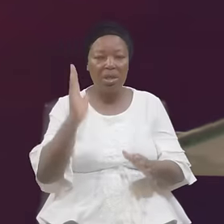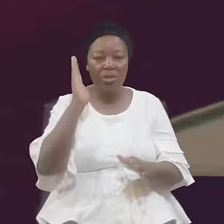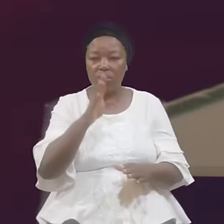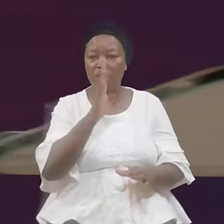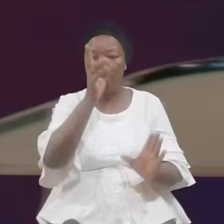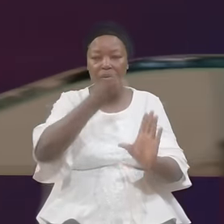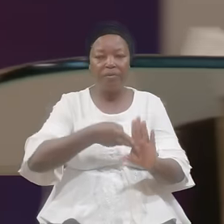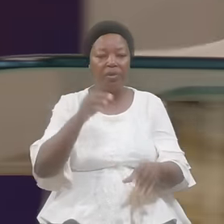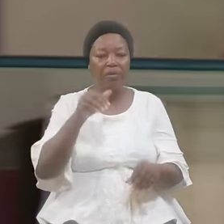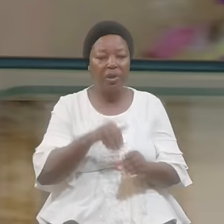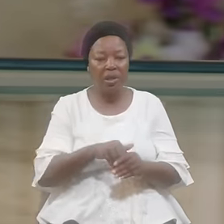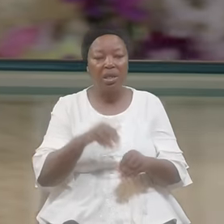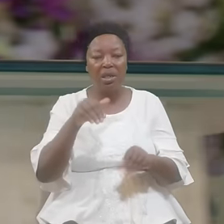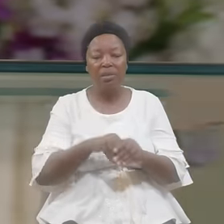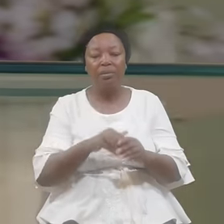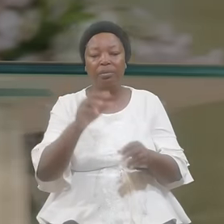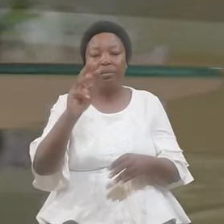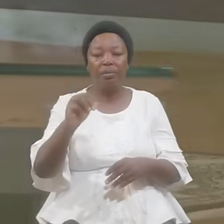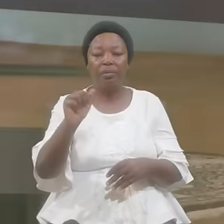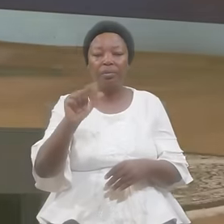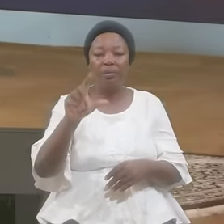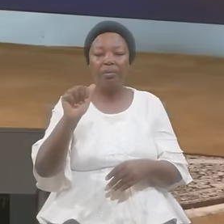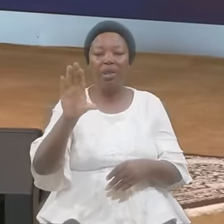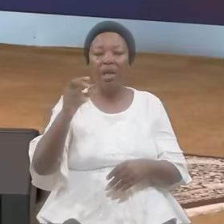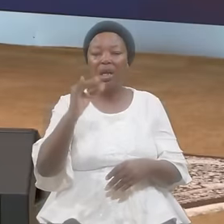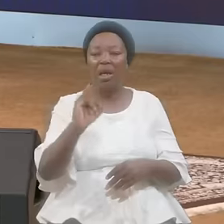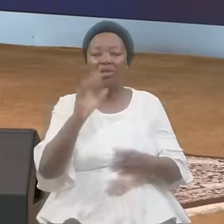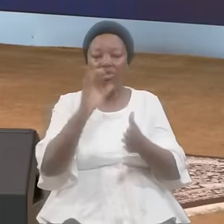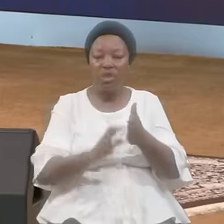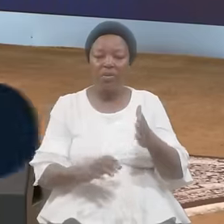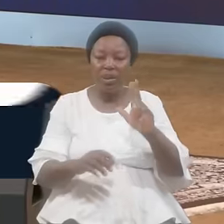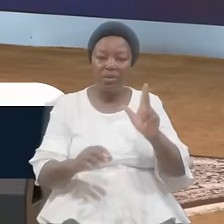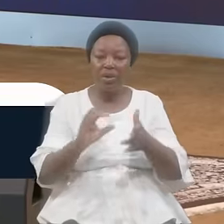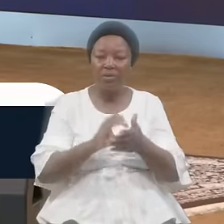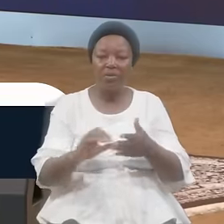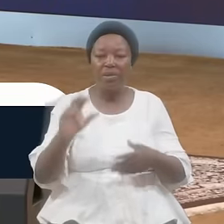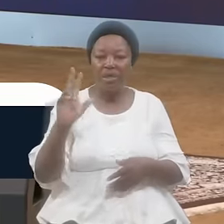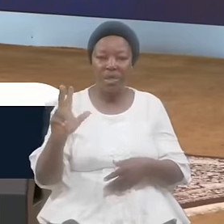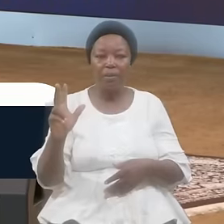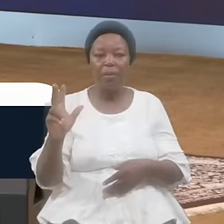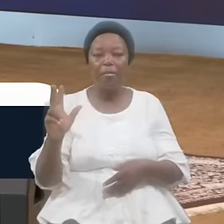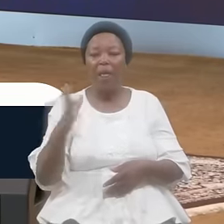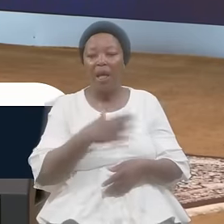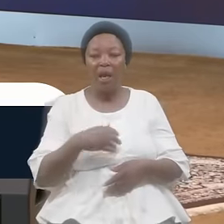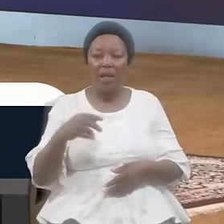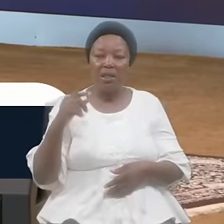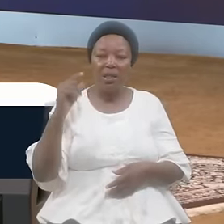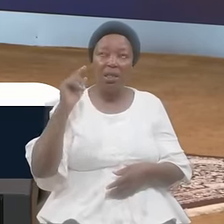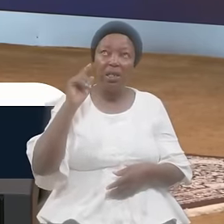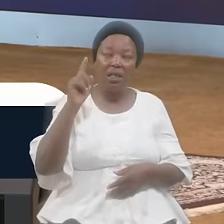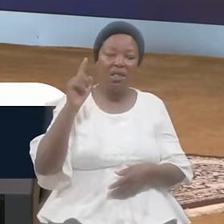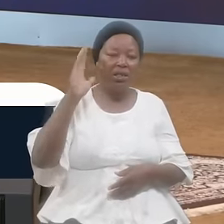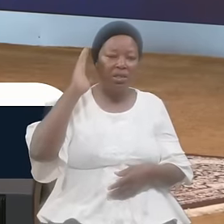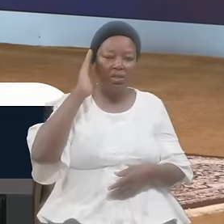Malachi Chapter 3 We're Reading From Verse 3 Malachi Chapter 3 Verse 3 And He Shall